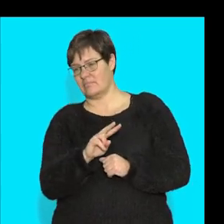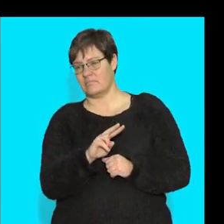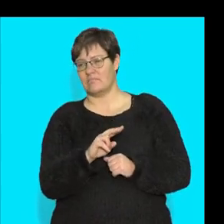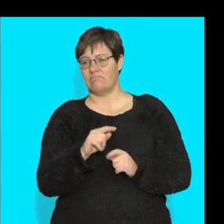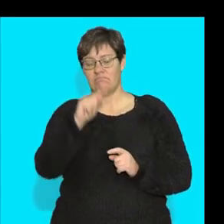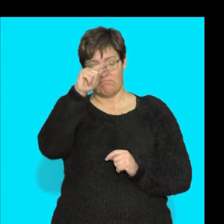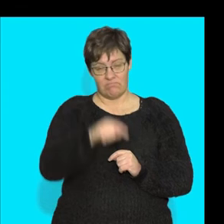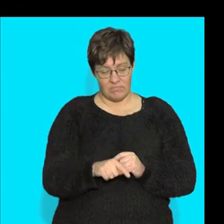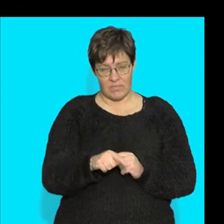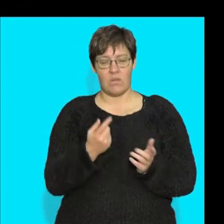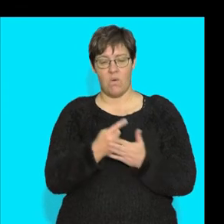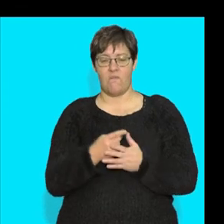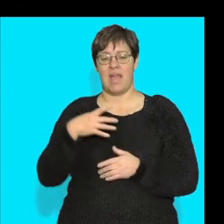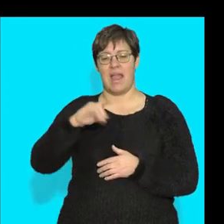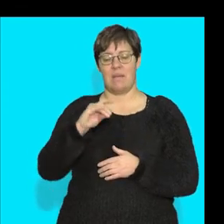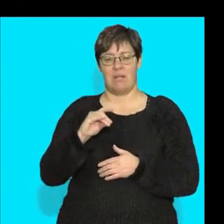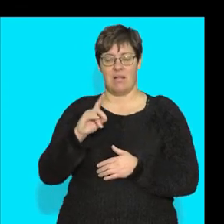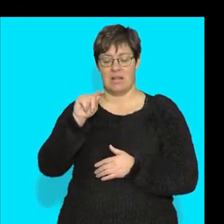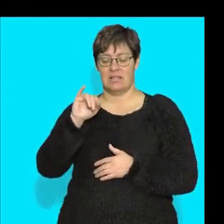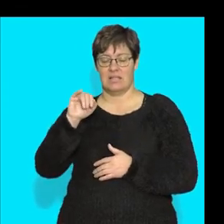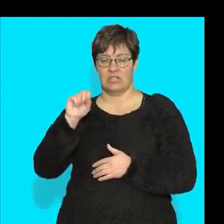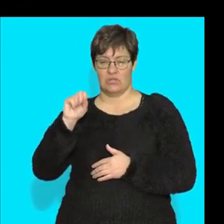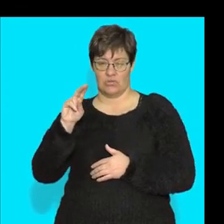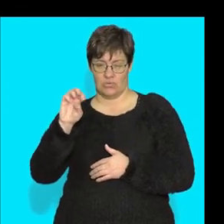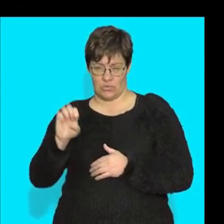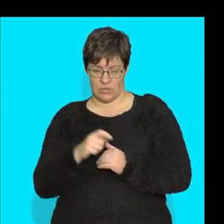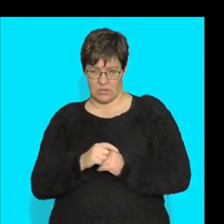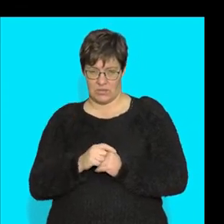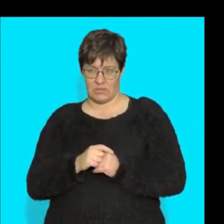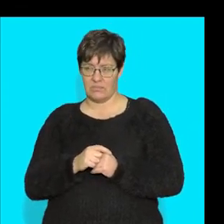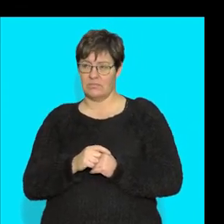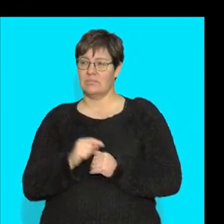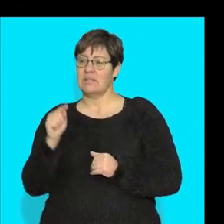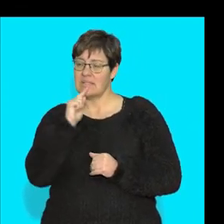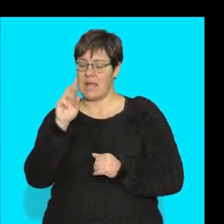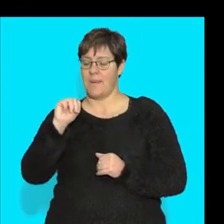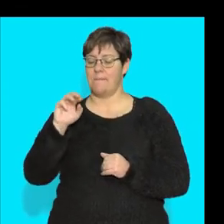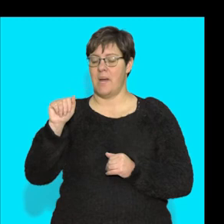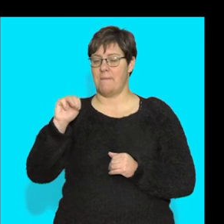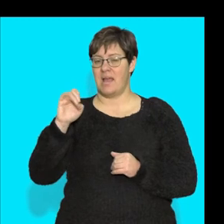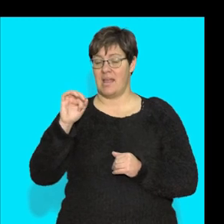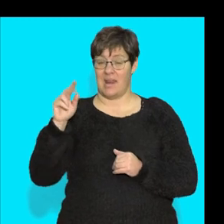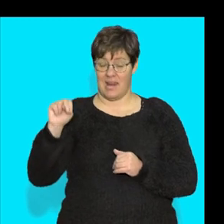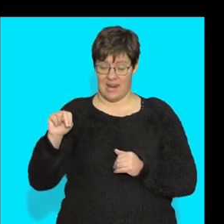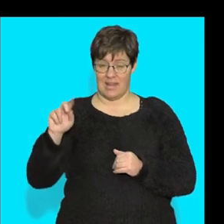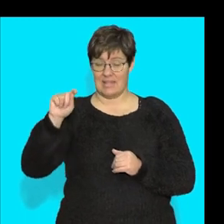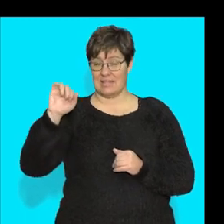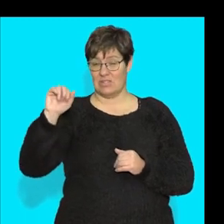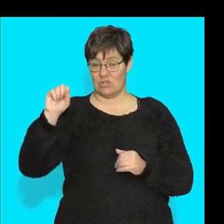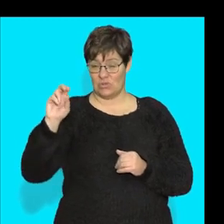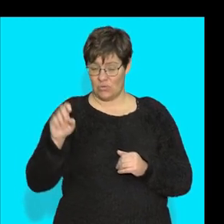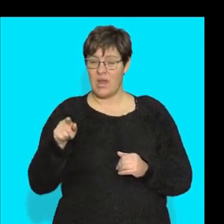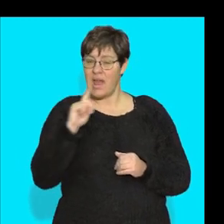of animal tissue it does tell you that it's mammalian tissue and answer the questions that